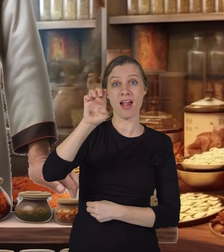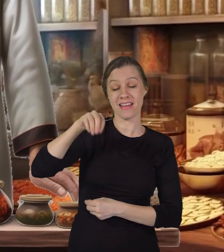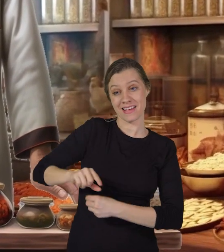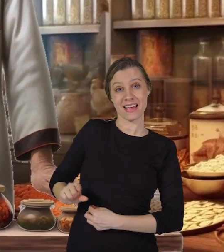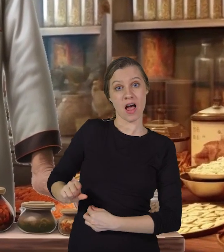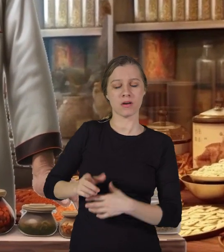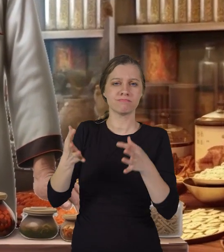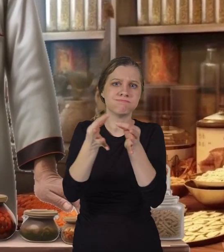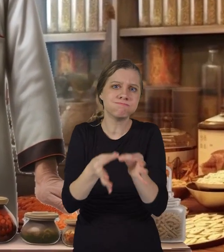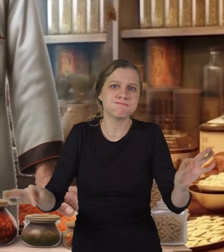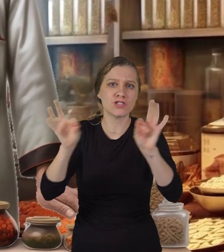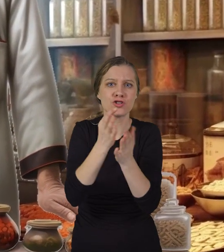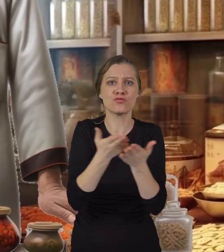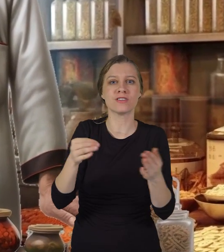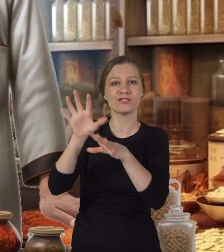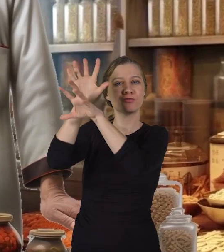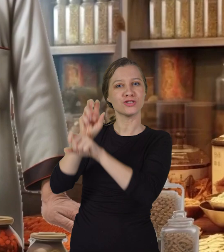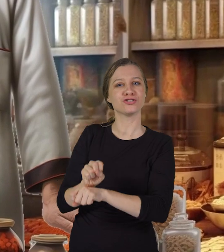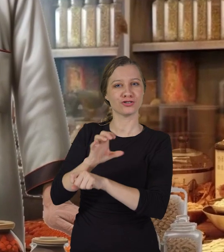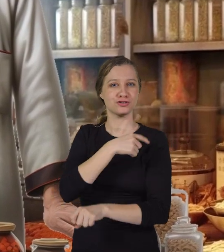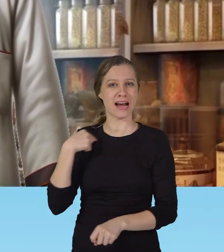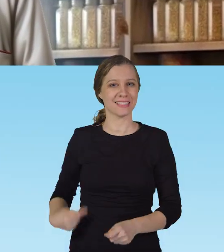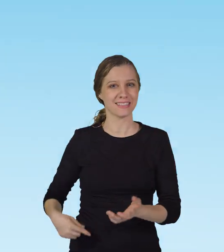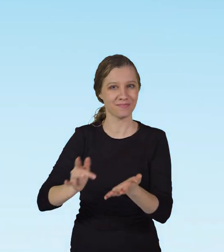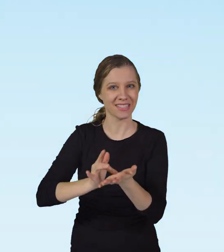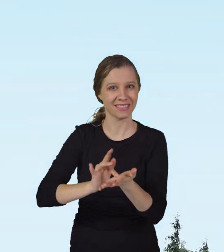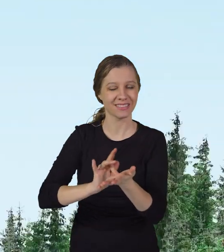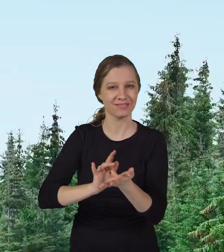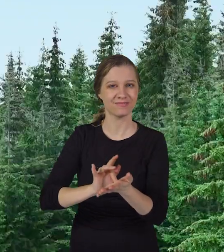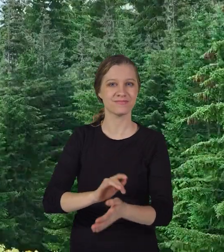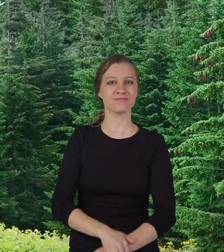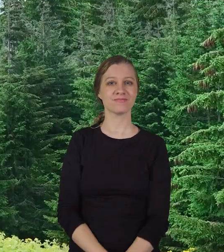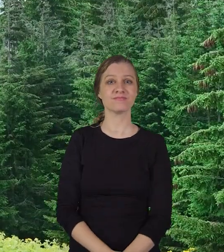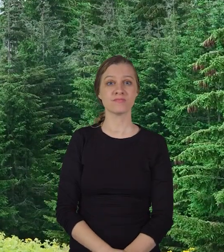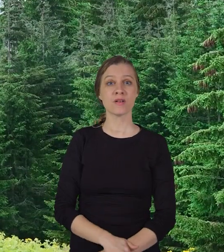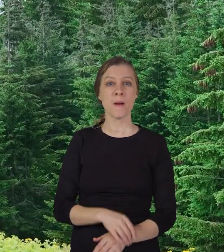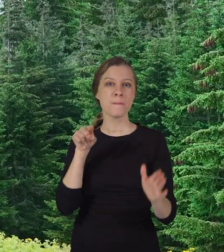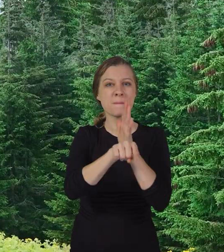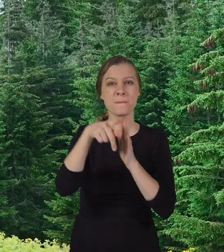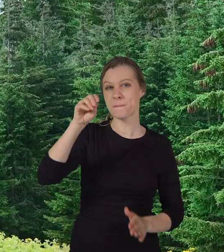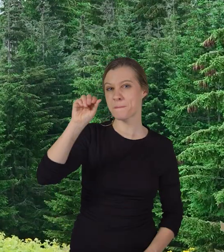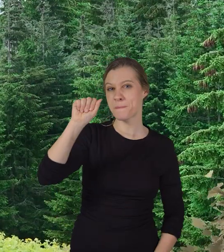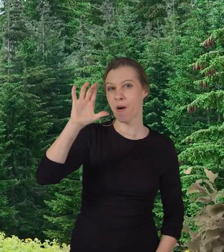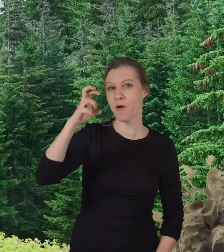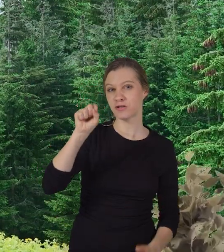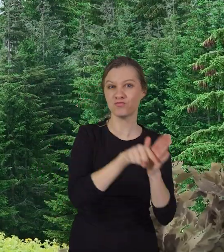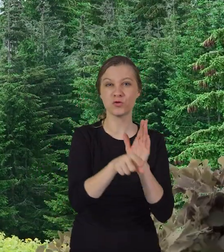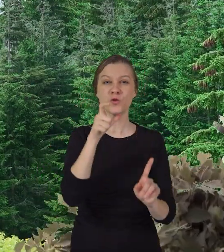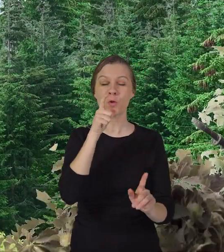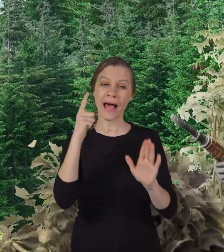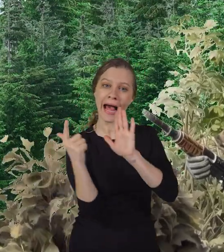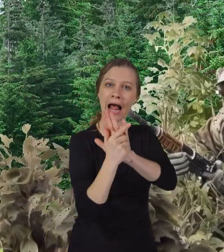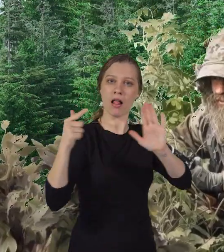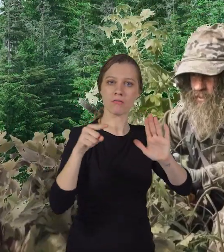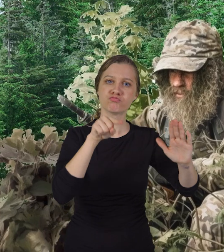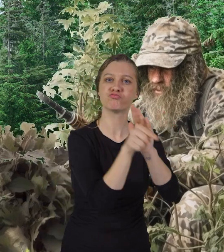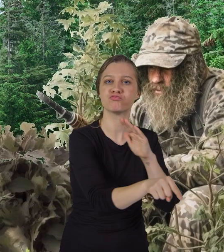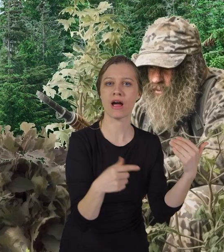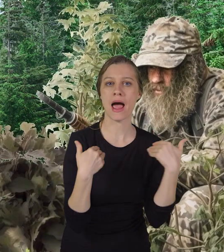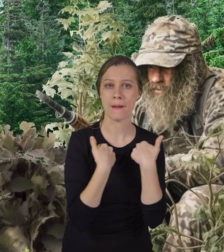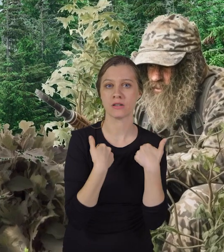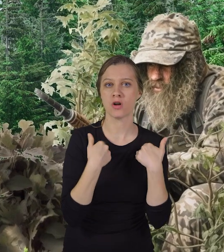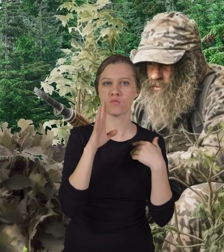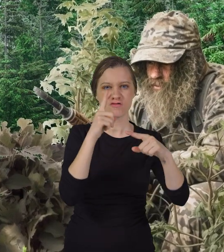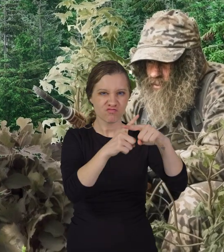is a vital ingredient in traditional Chinese medicine. Poachers, or people who illegally kill animals,